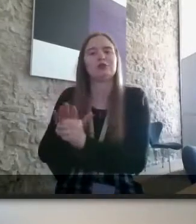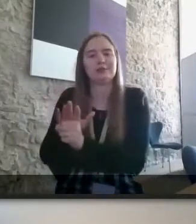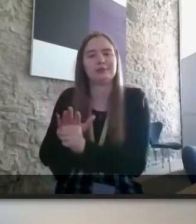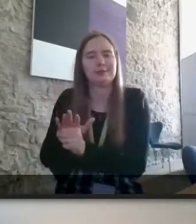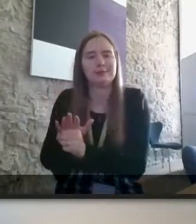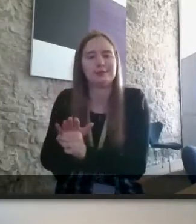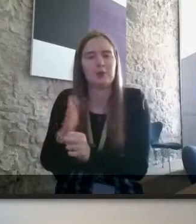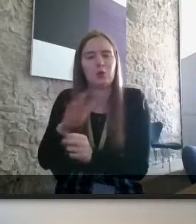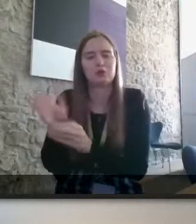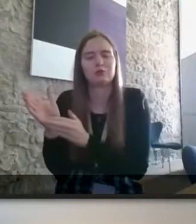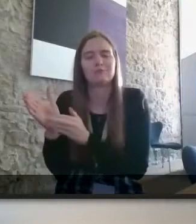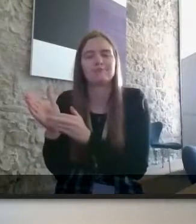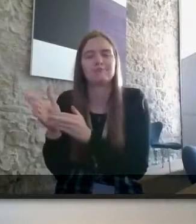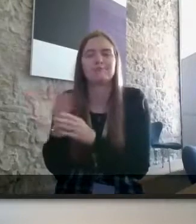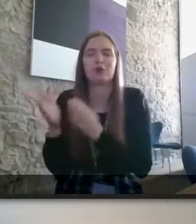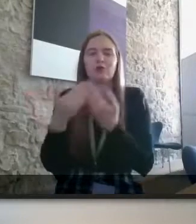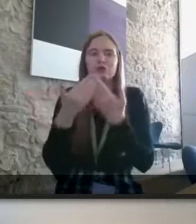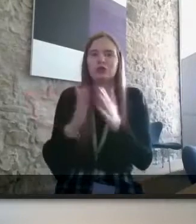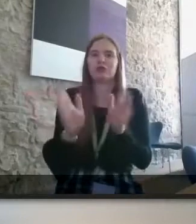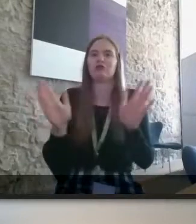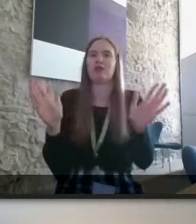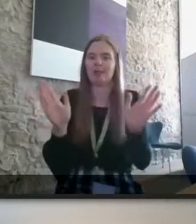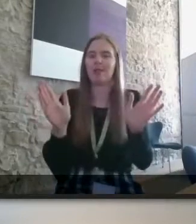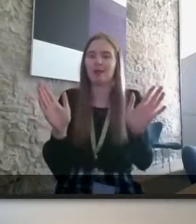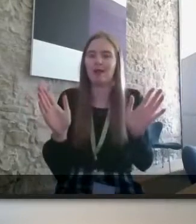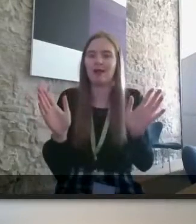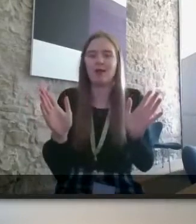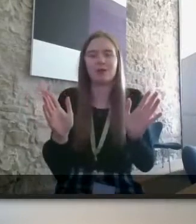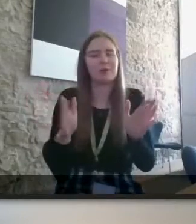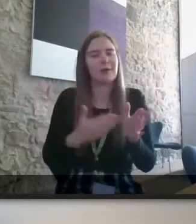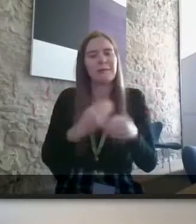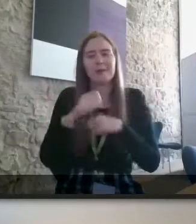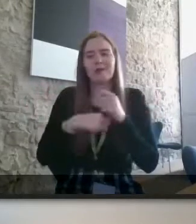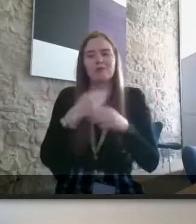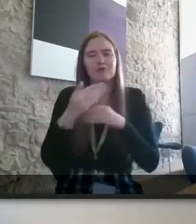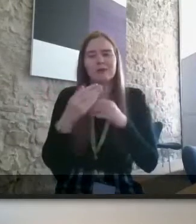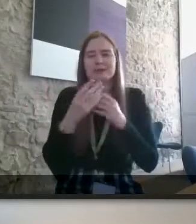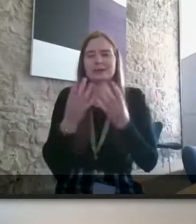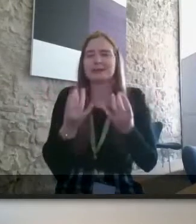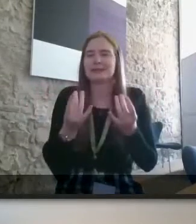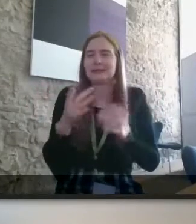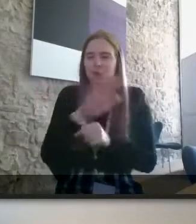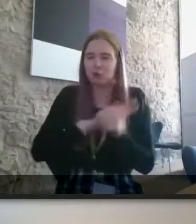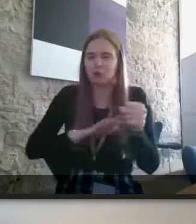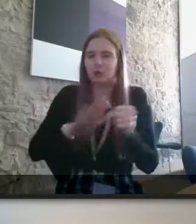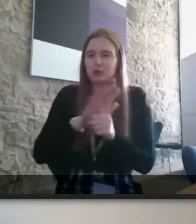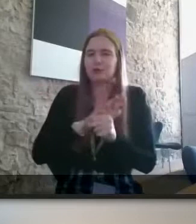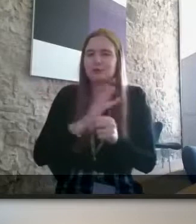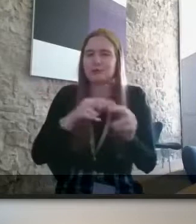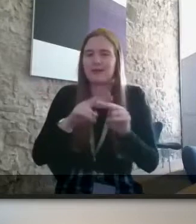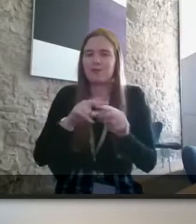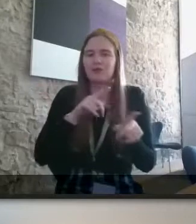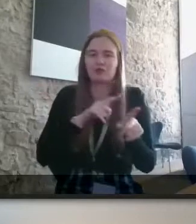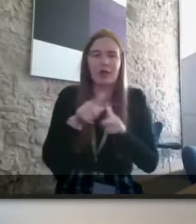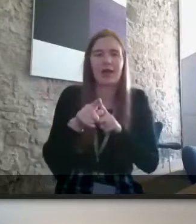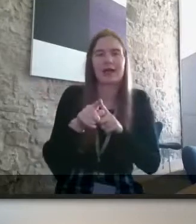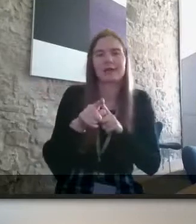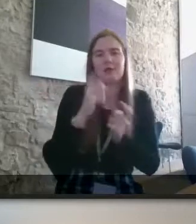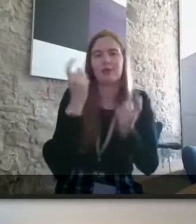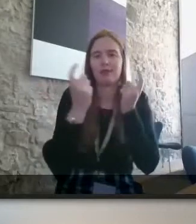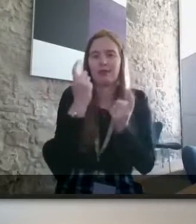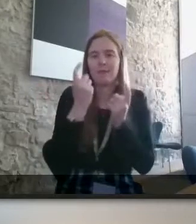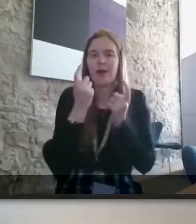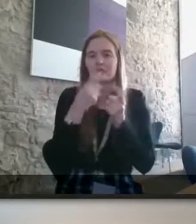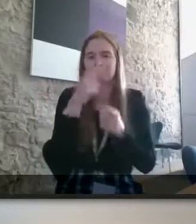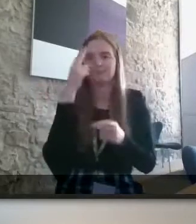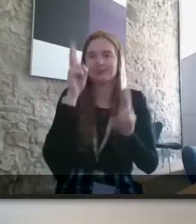and move away from generalizations because you can get into real muddy water when you you kind of try to think about stereotypes